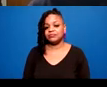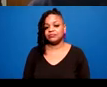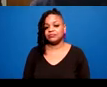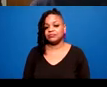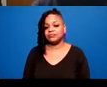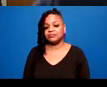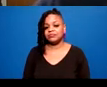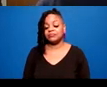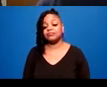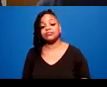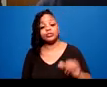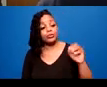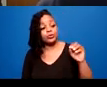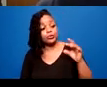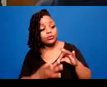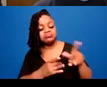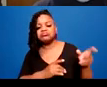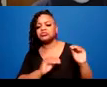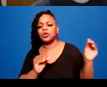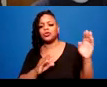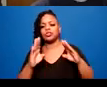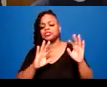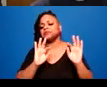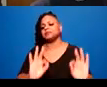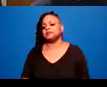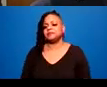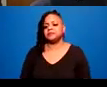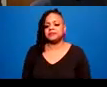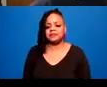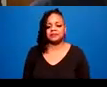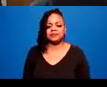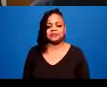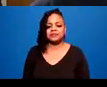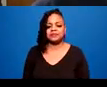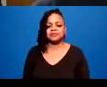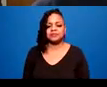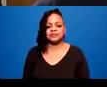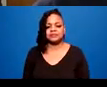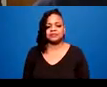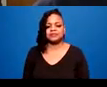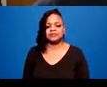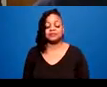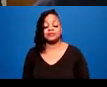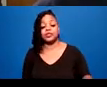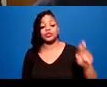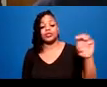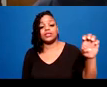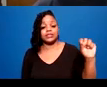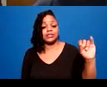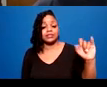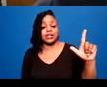So resilience can include psychological resilience, emotional resilience,